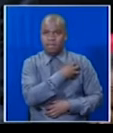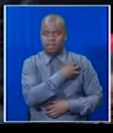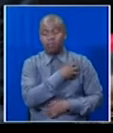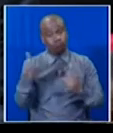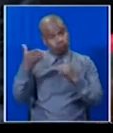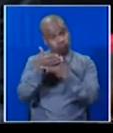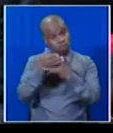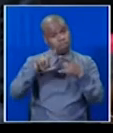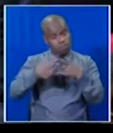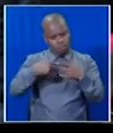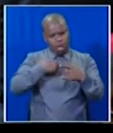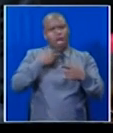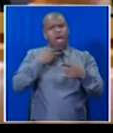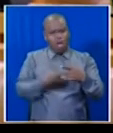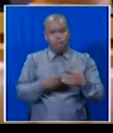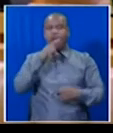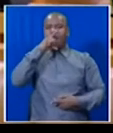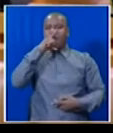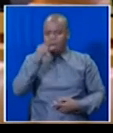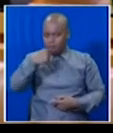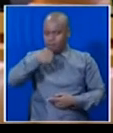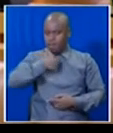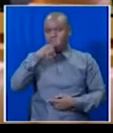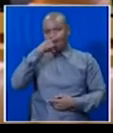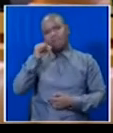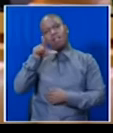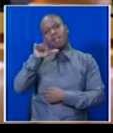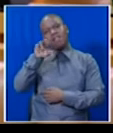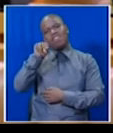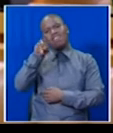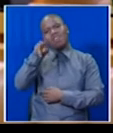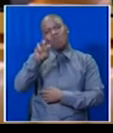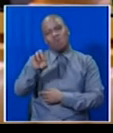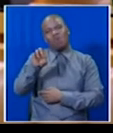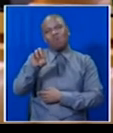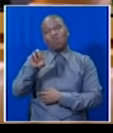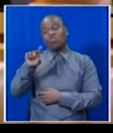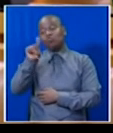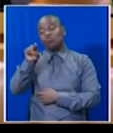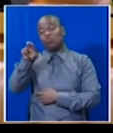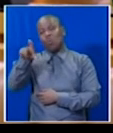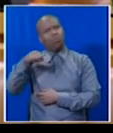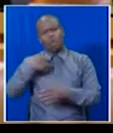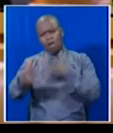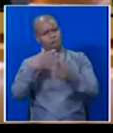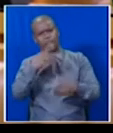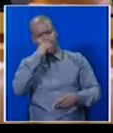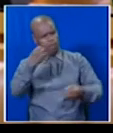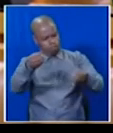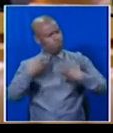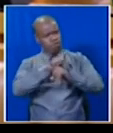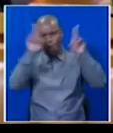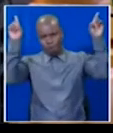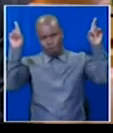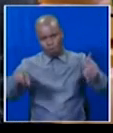of order, I've got a name. My name is Minister Lindy Wetefizud. You're not going to call me what you want in this house. I don't